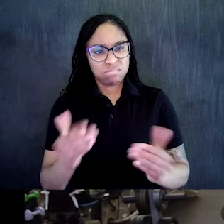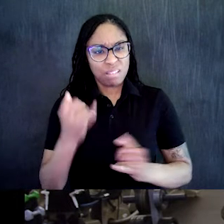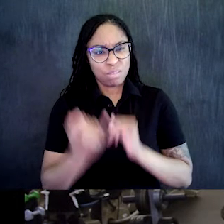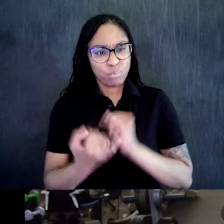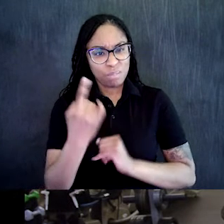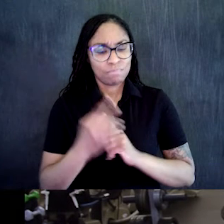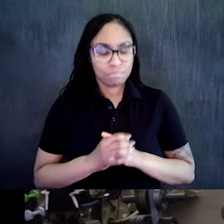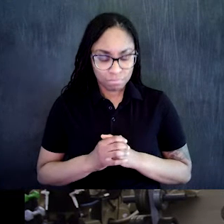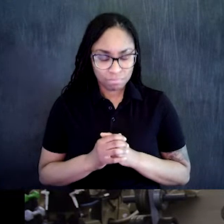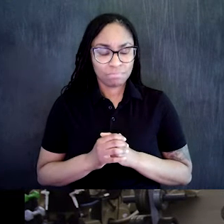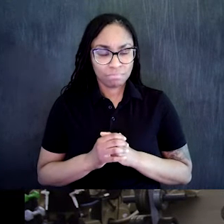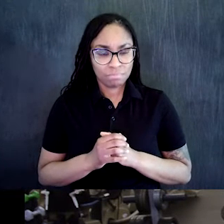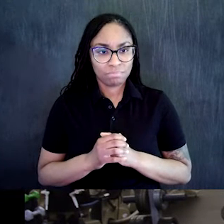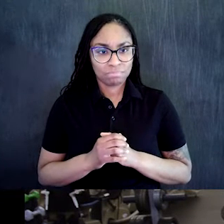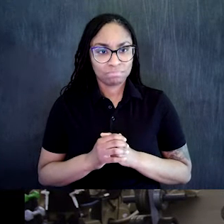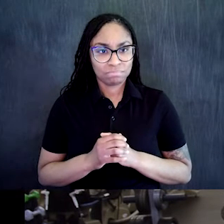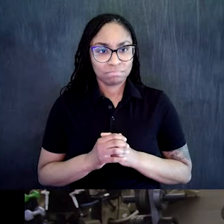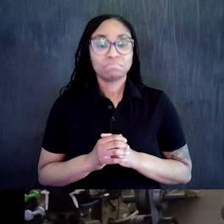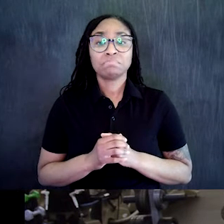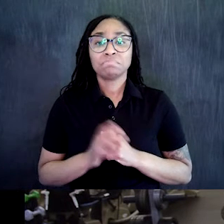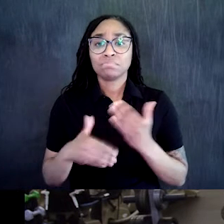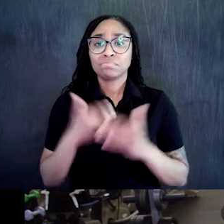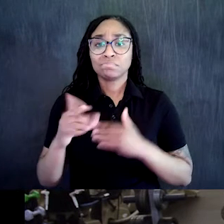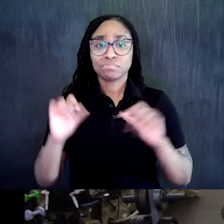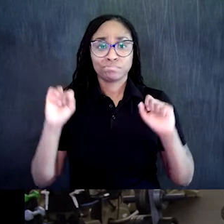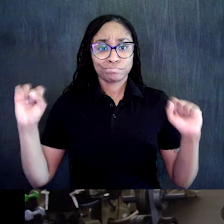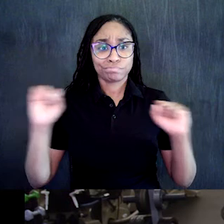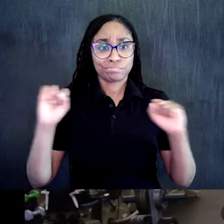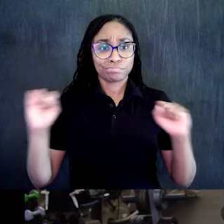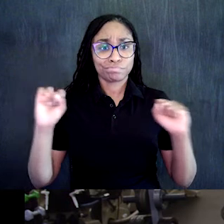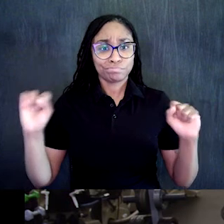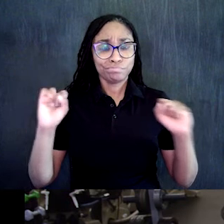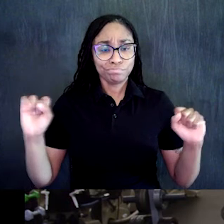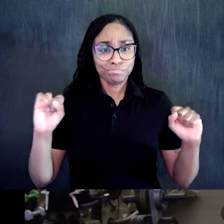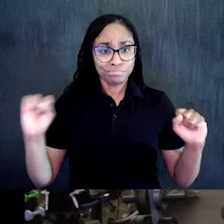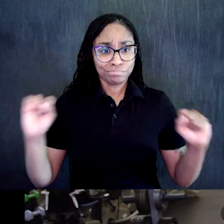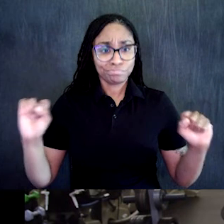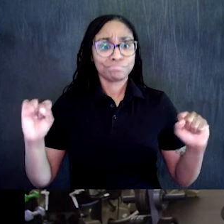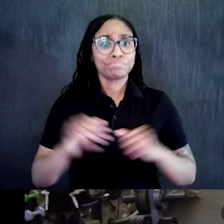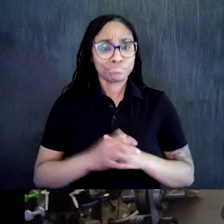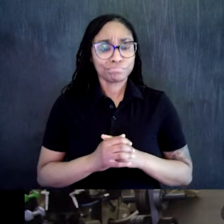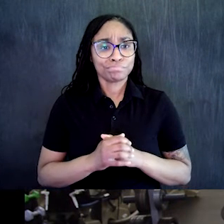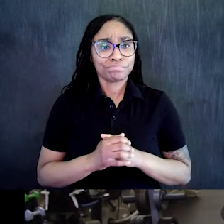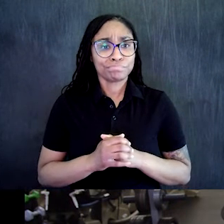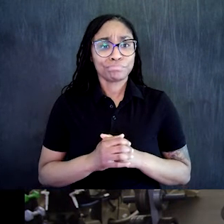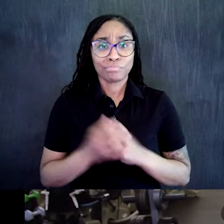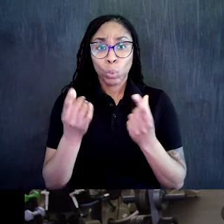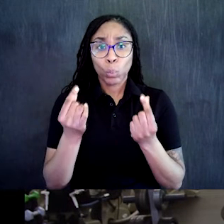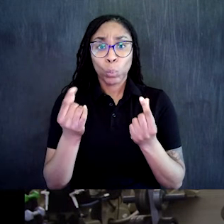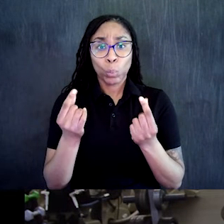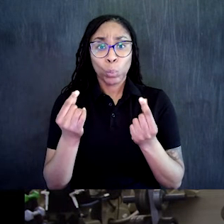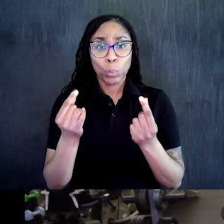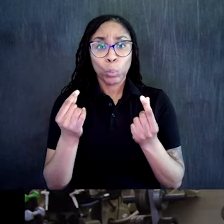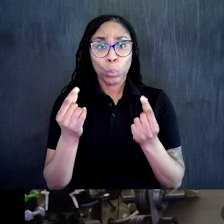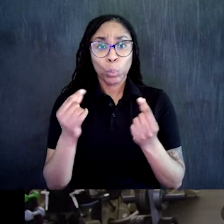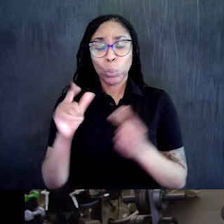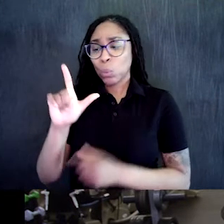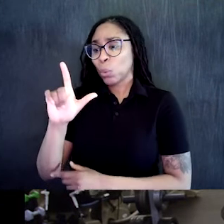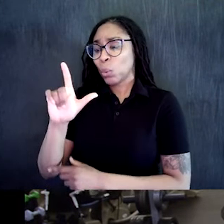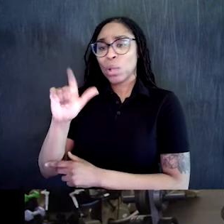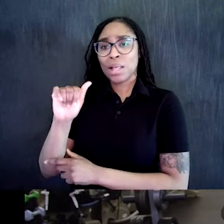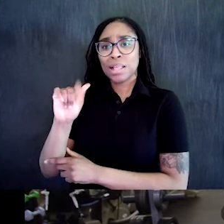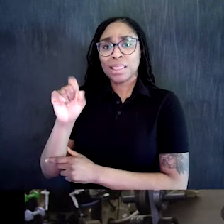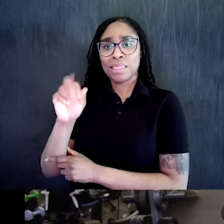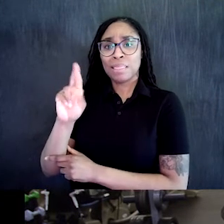no reason to lean forward. All right. We're going to do 10 each side. Okay. All right. So now let's step back with